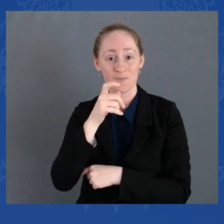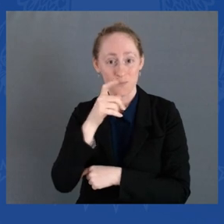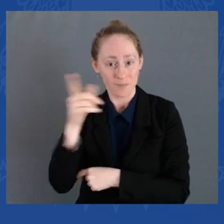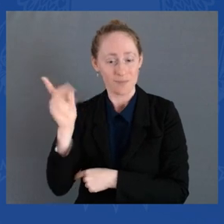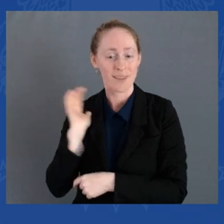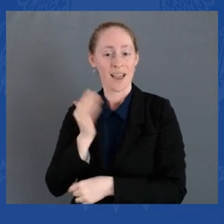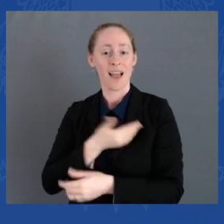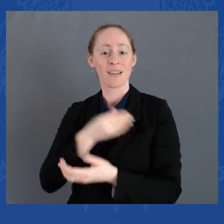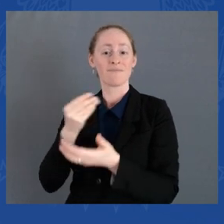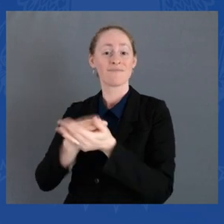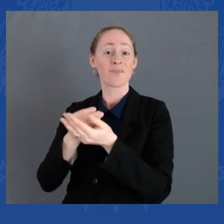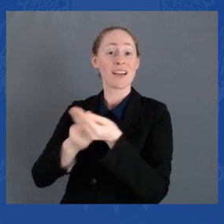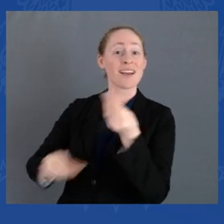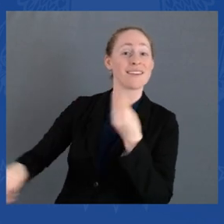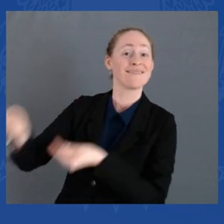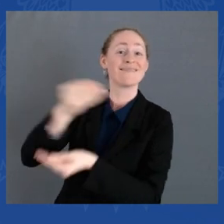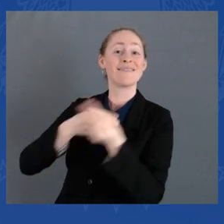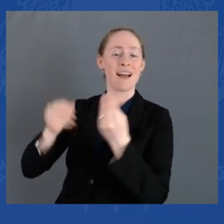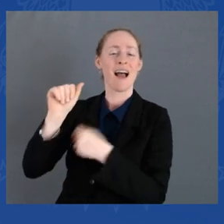Ambassador Tai.